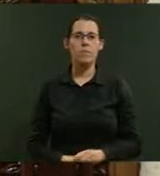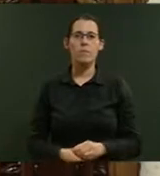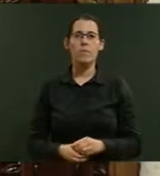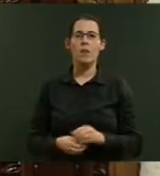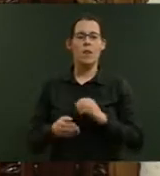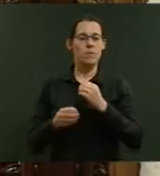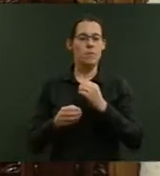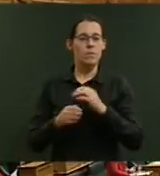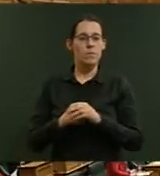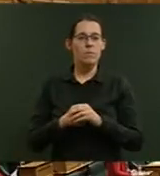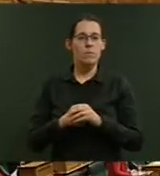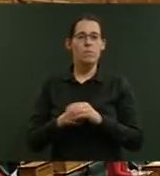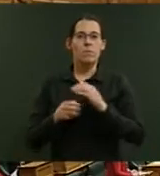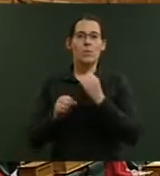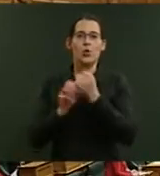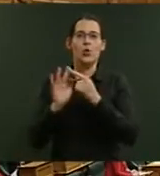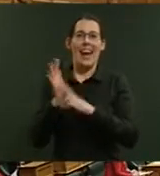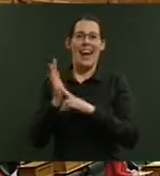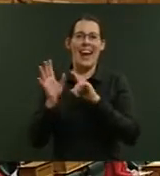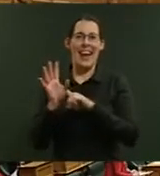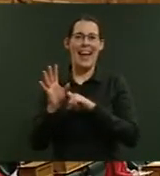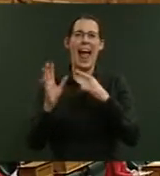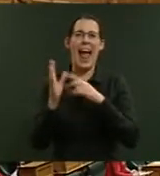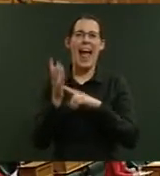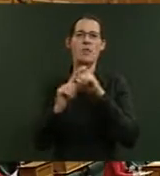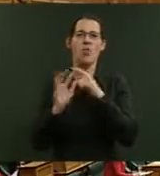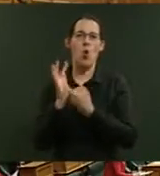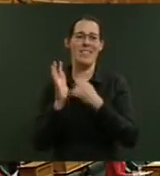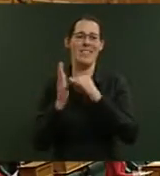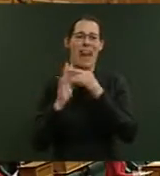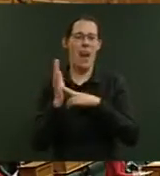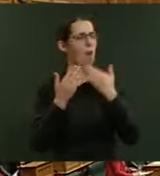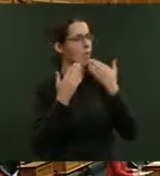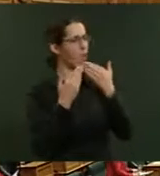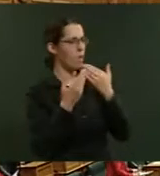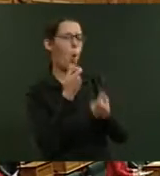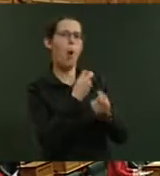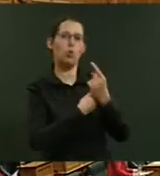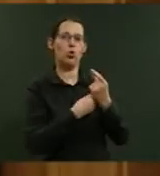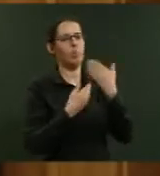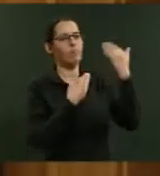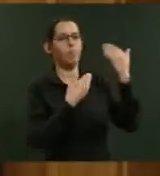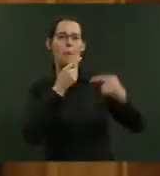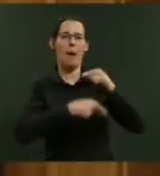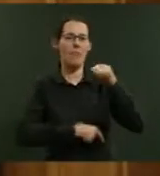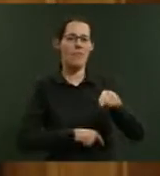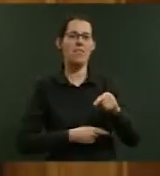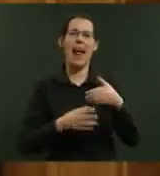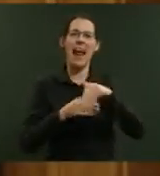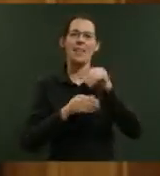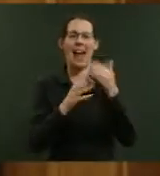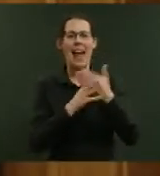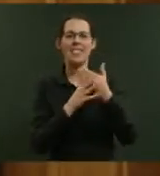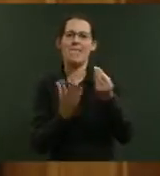Thank you for the opportunity to speak on the Election Access Fund Bill and I'd like to acknowledge Chloe Swarbrick for